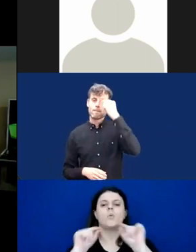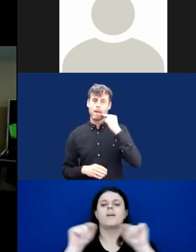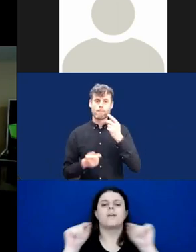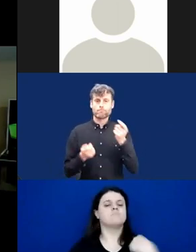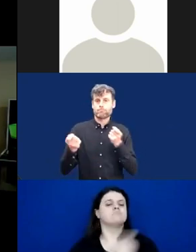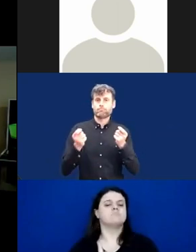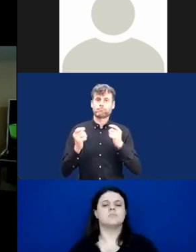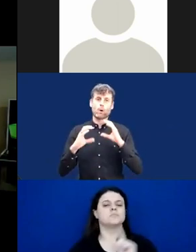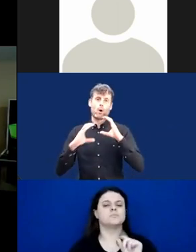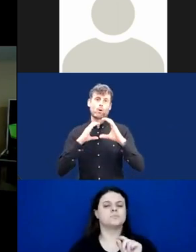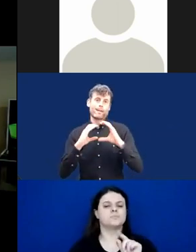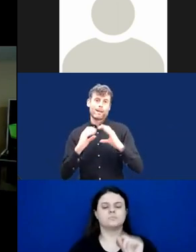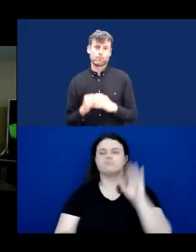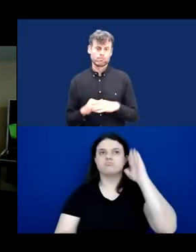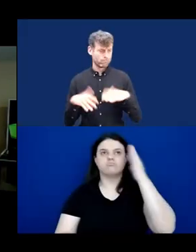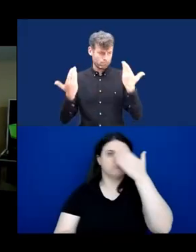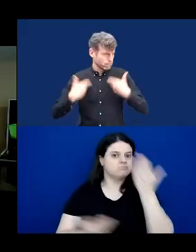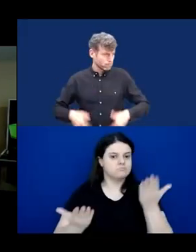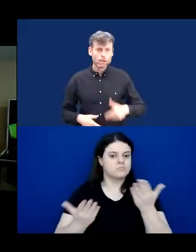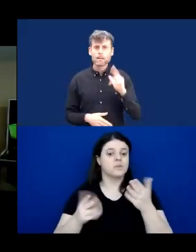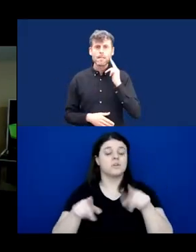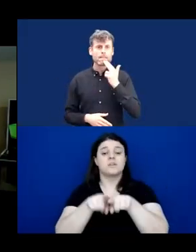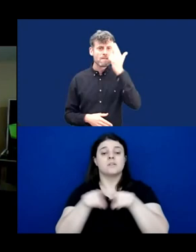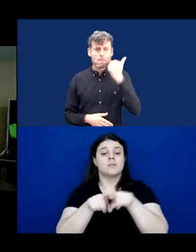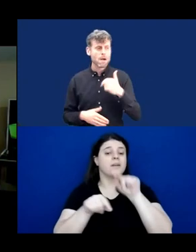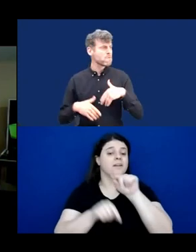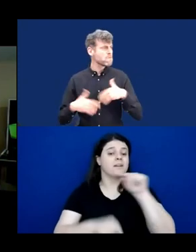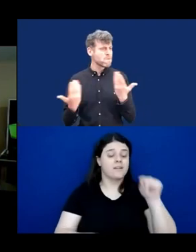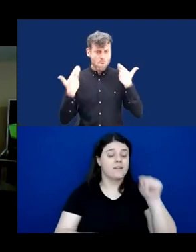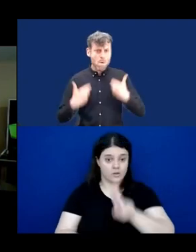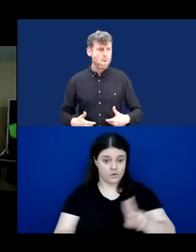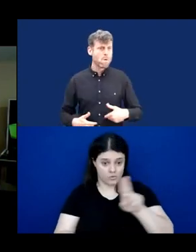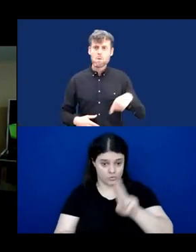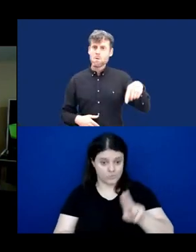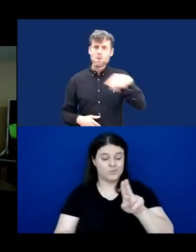people and who are the users of pro-tactile language?